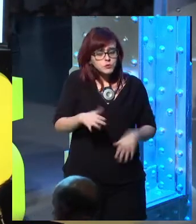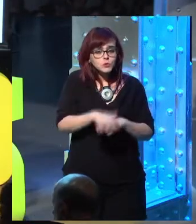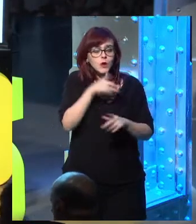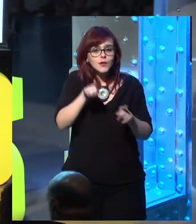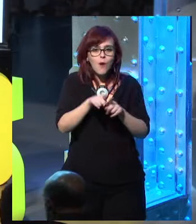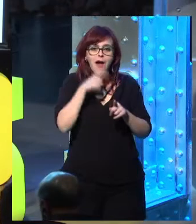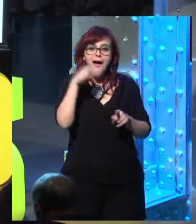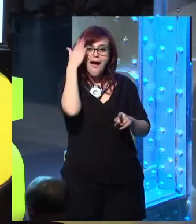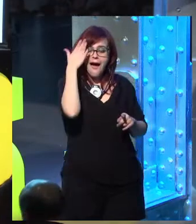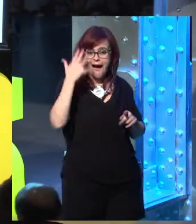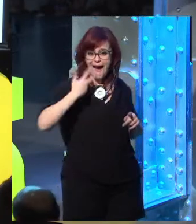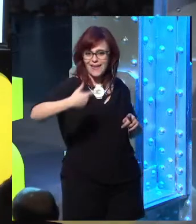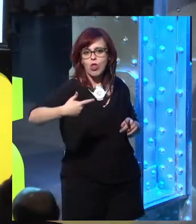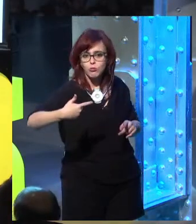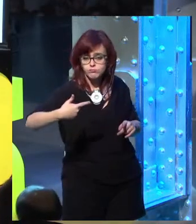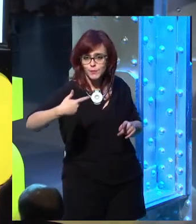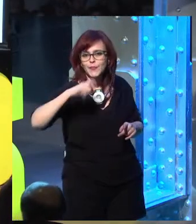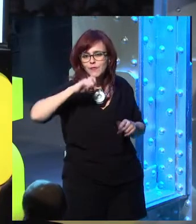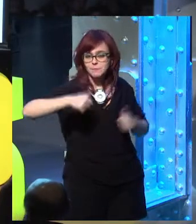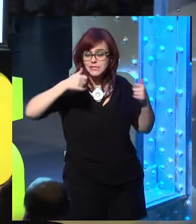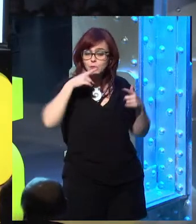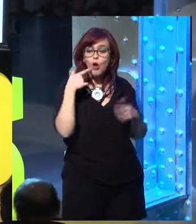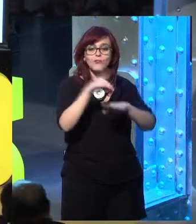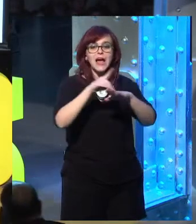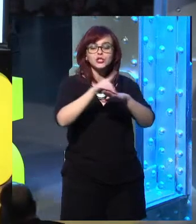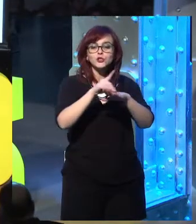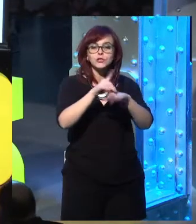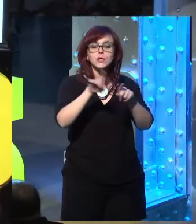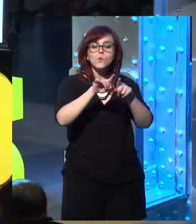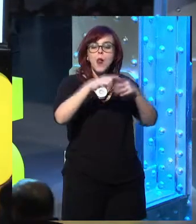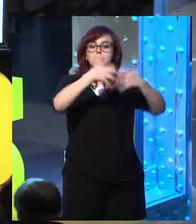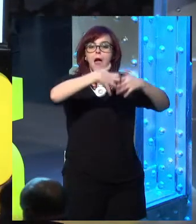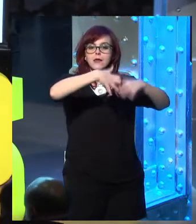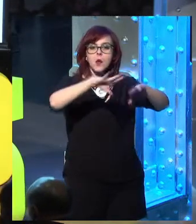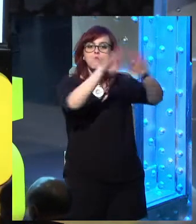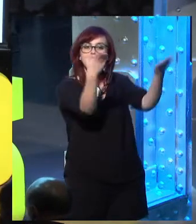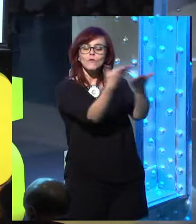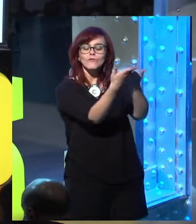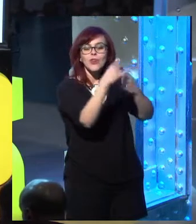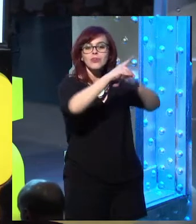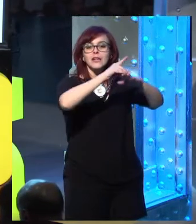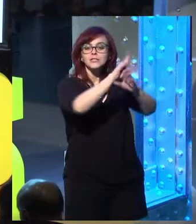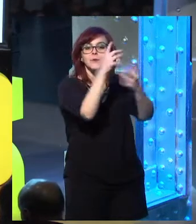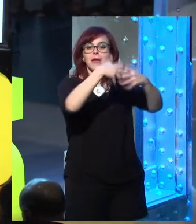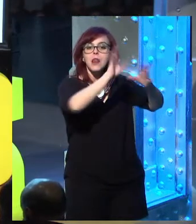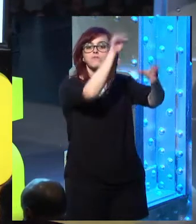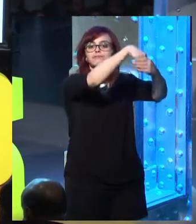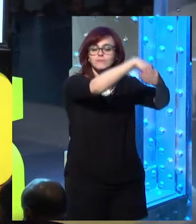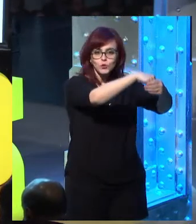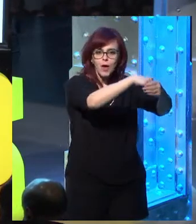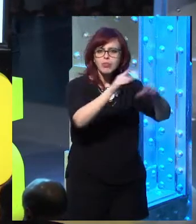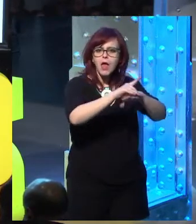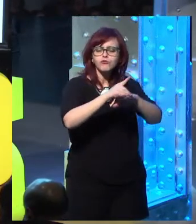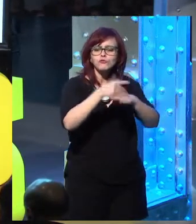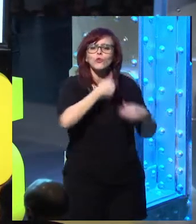the idea is that early, we had computers far away from us. We had a mainframe at a college that we would go visit, and we would share some